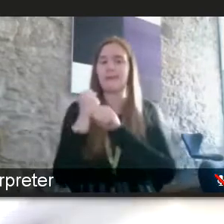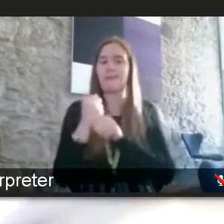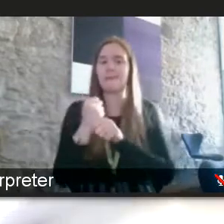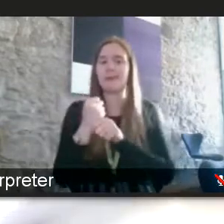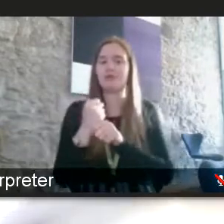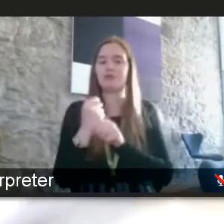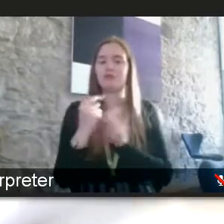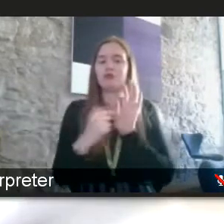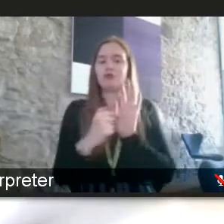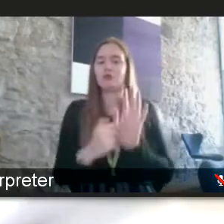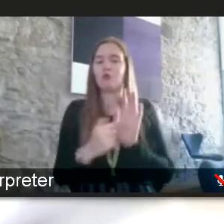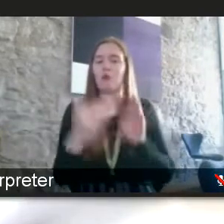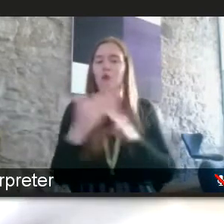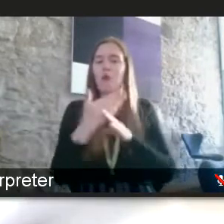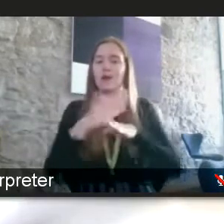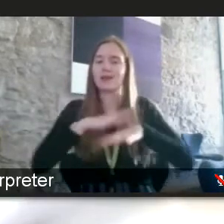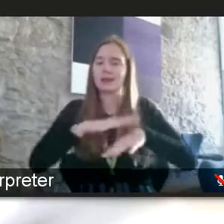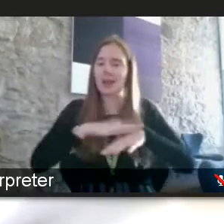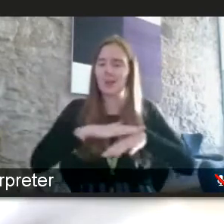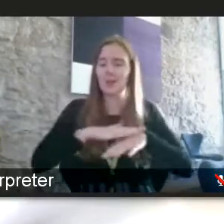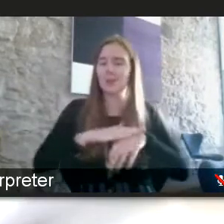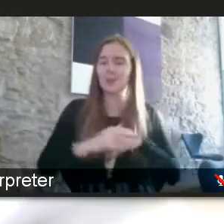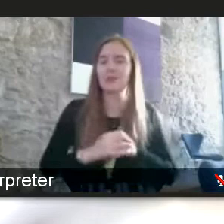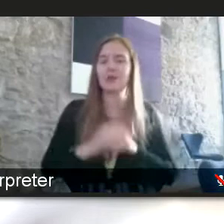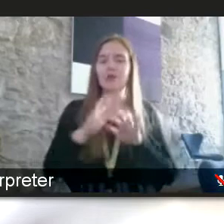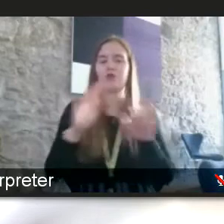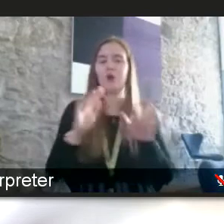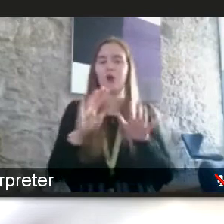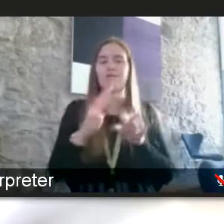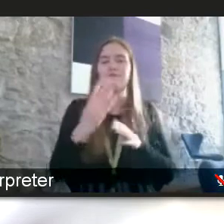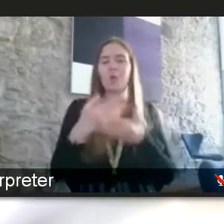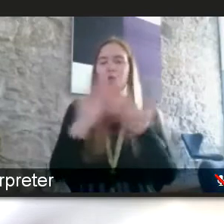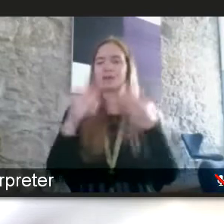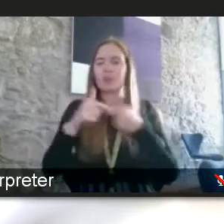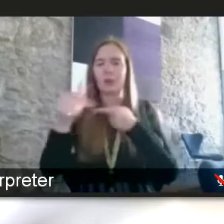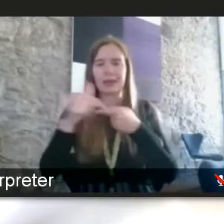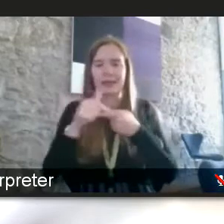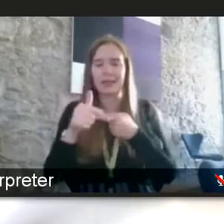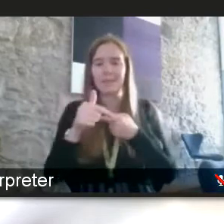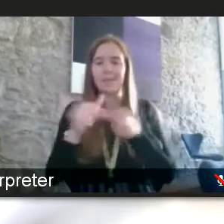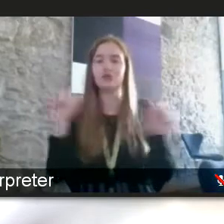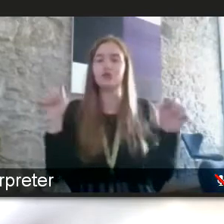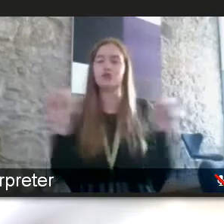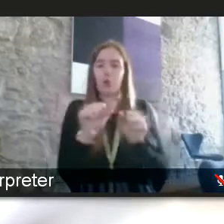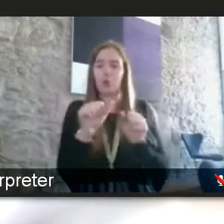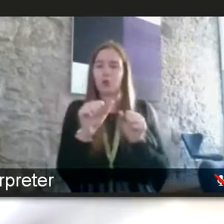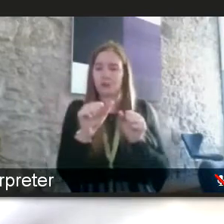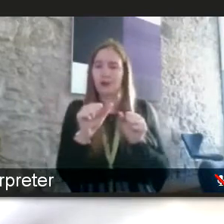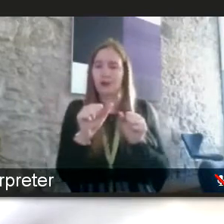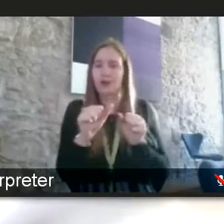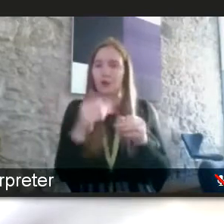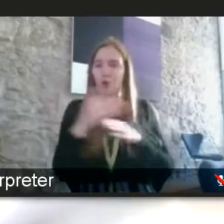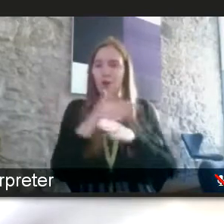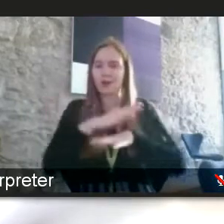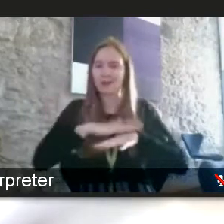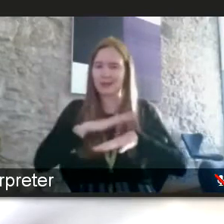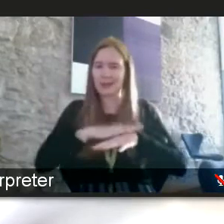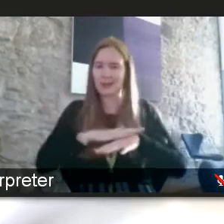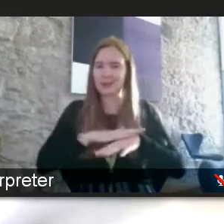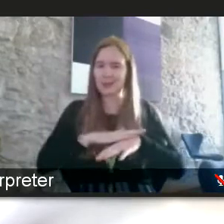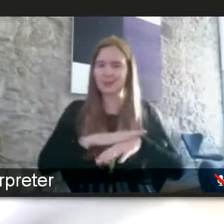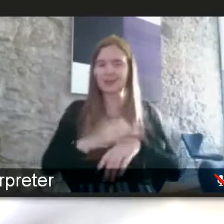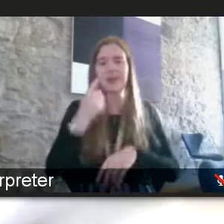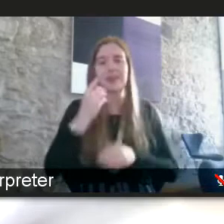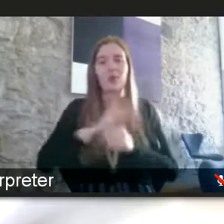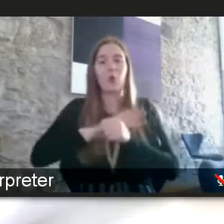working time not a shorter work not necessarily a four day week but shorter working time and i think what this what what kovid